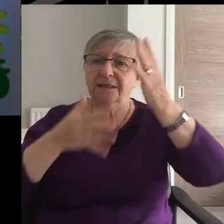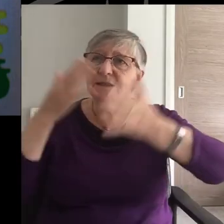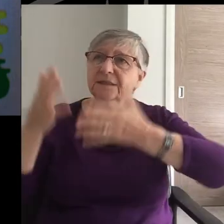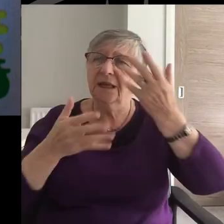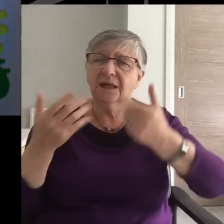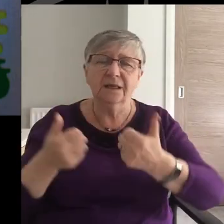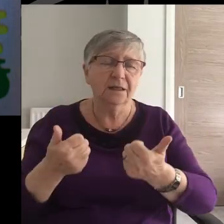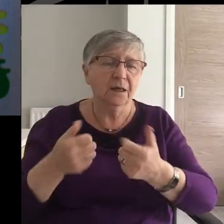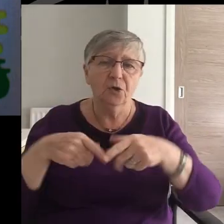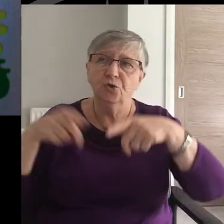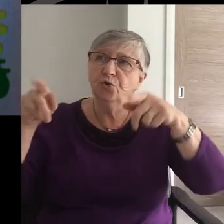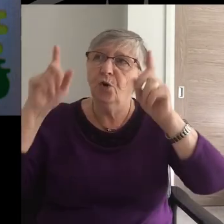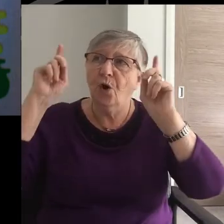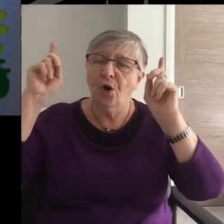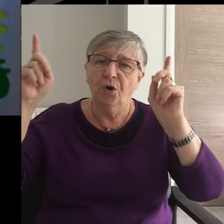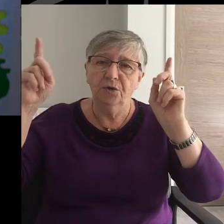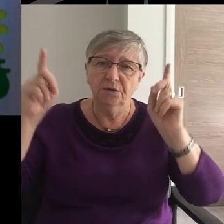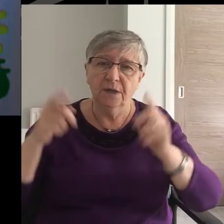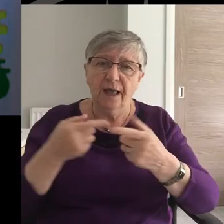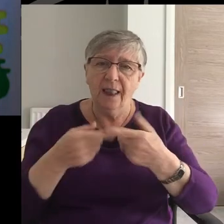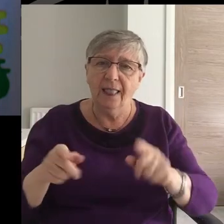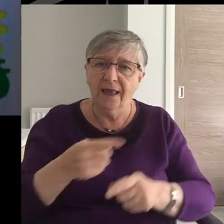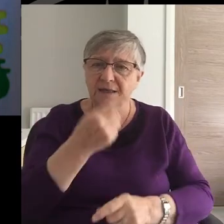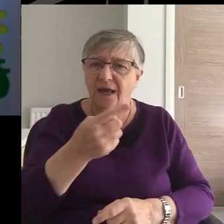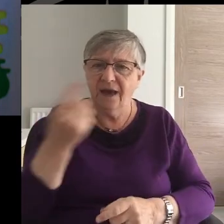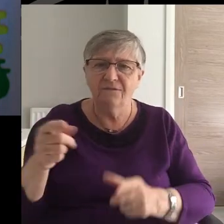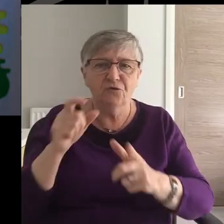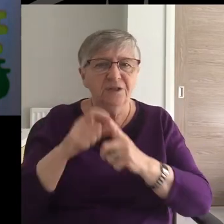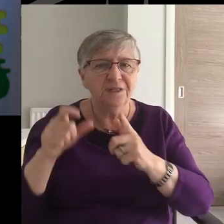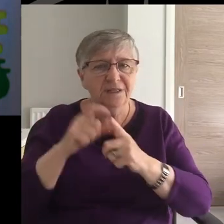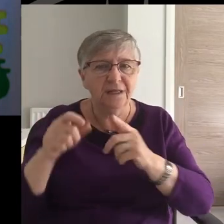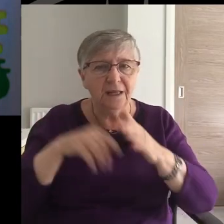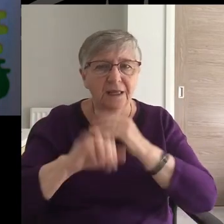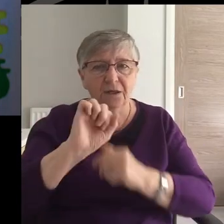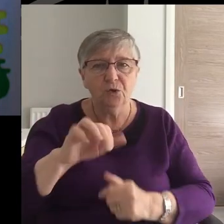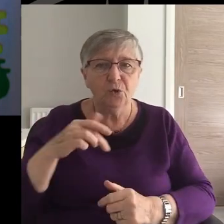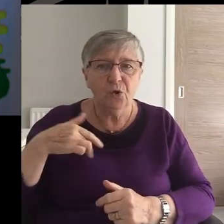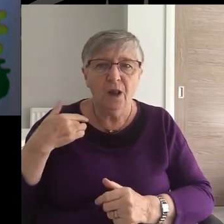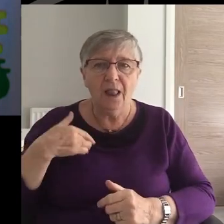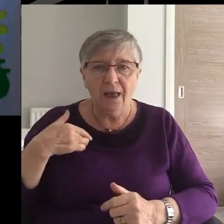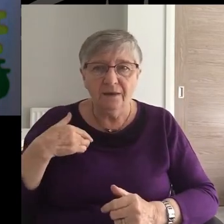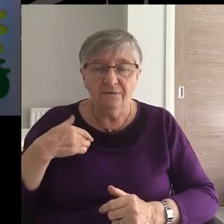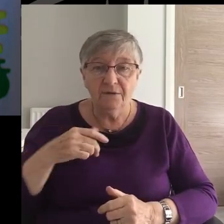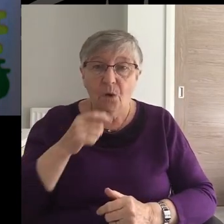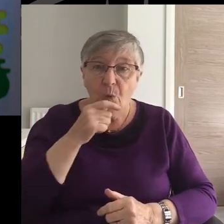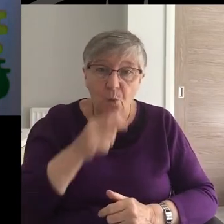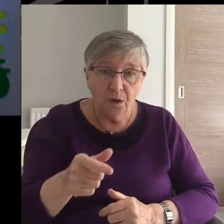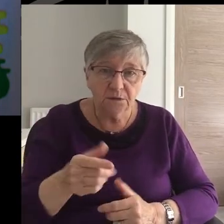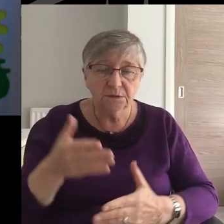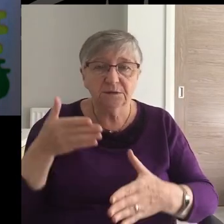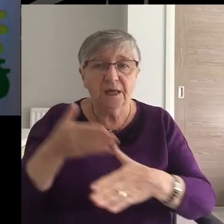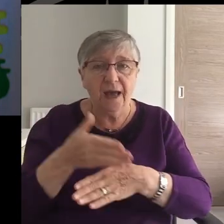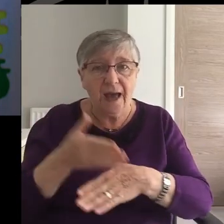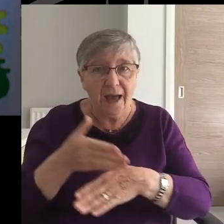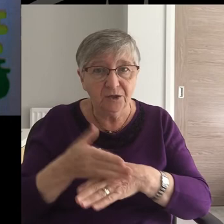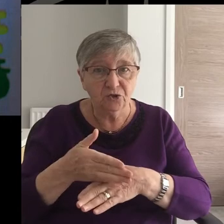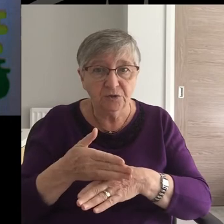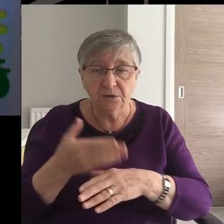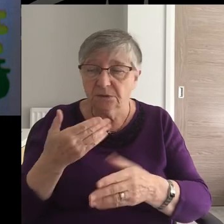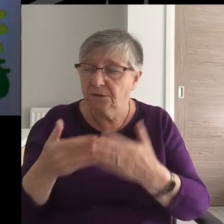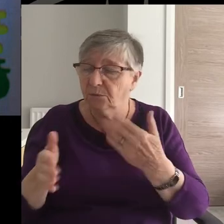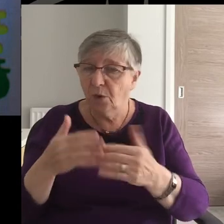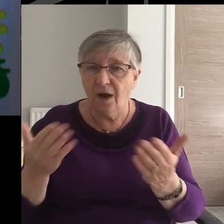Sing your hearts out to God. Let every detail in your lives, words, actions,